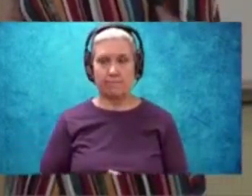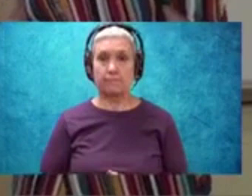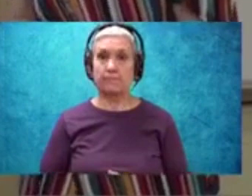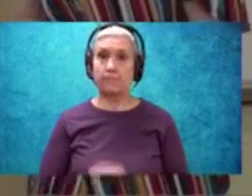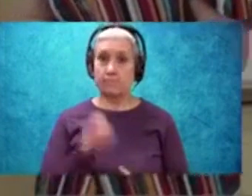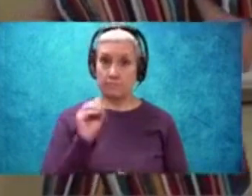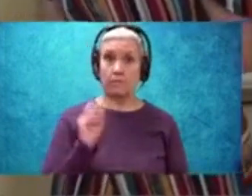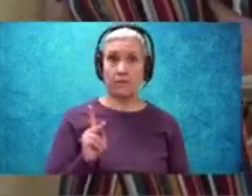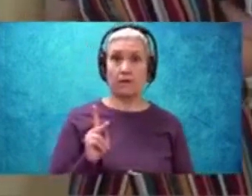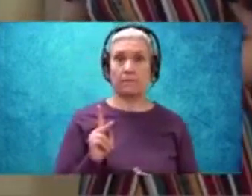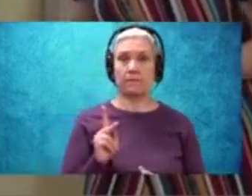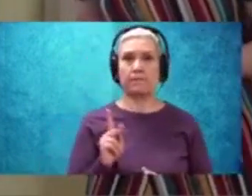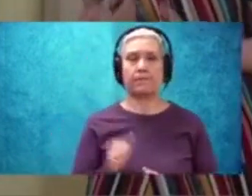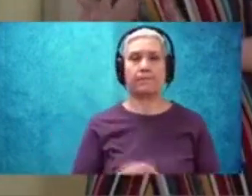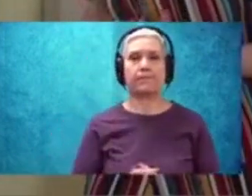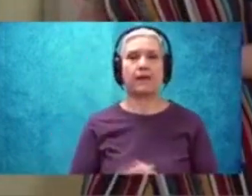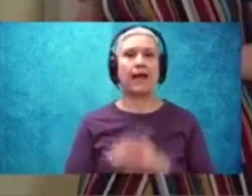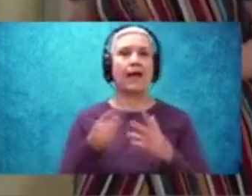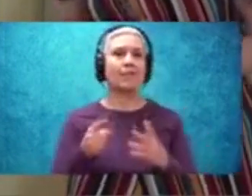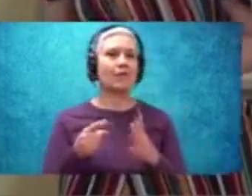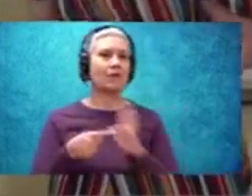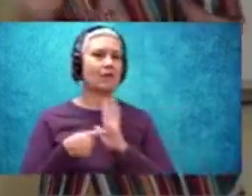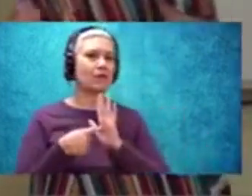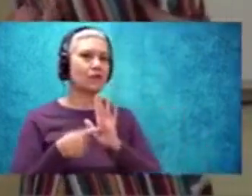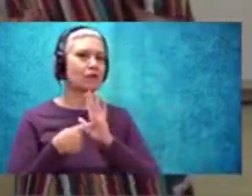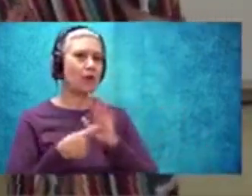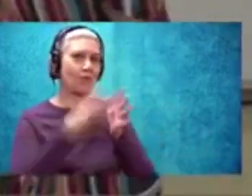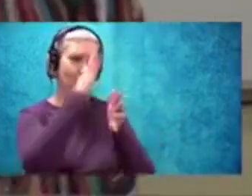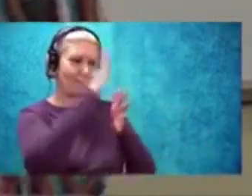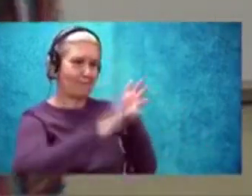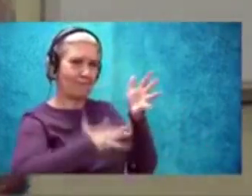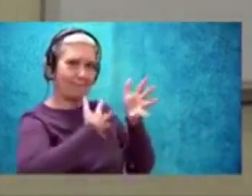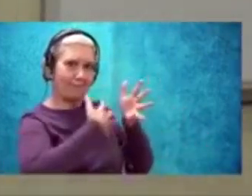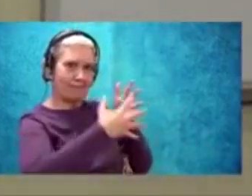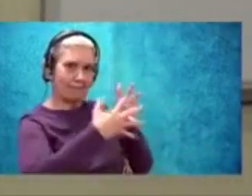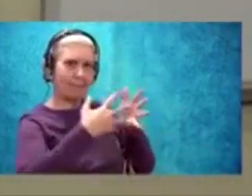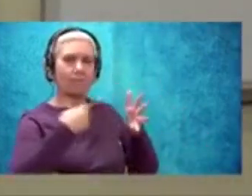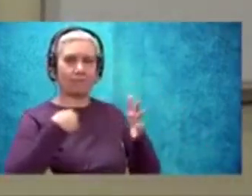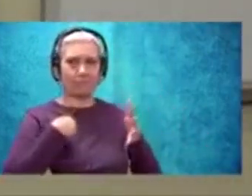Okay, I'm going to show you what this looks like in chart form when I do this.